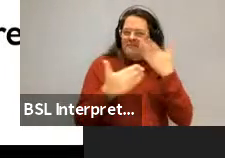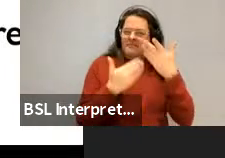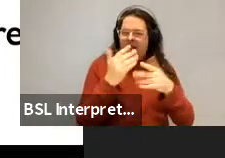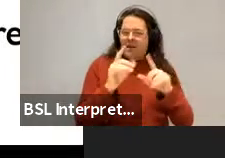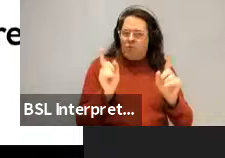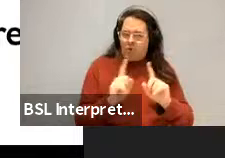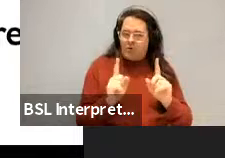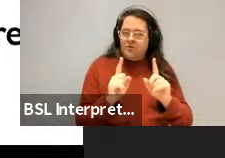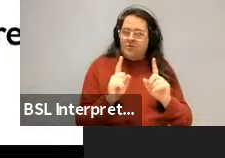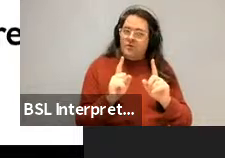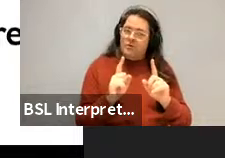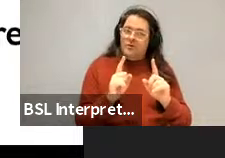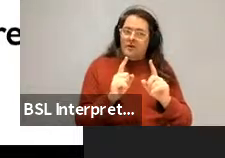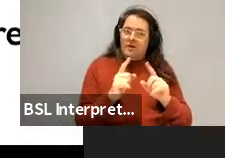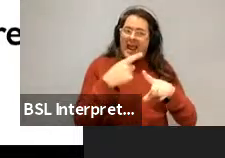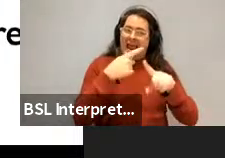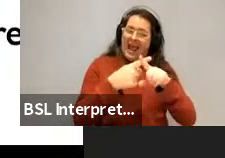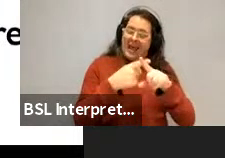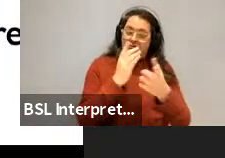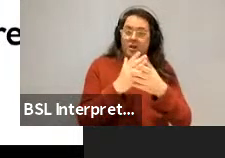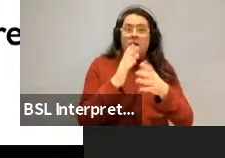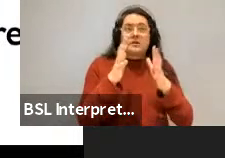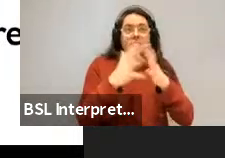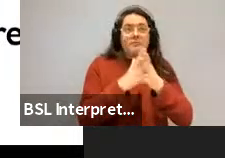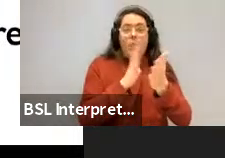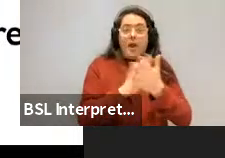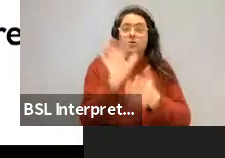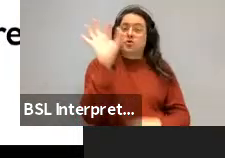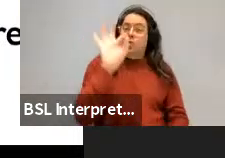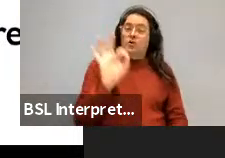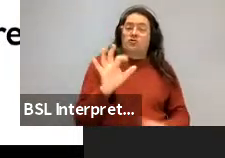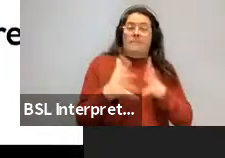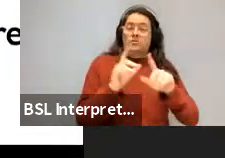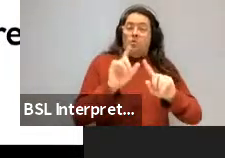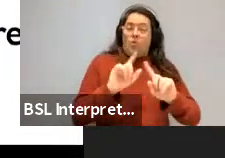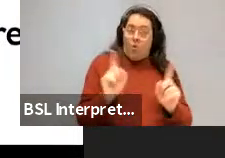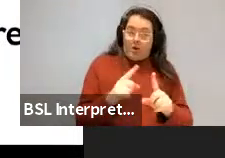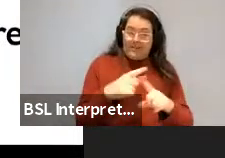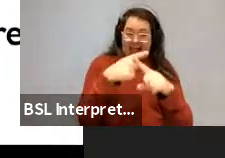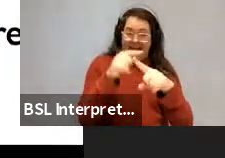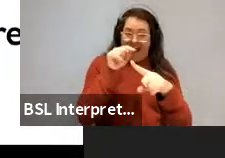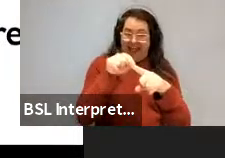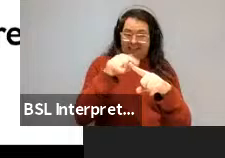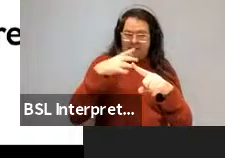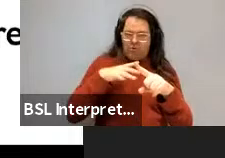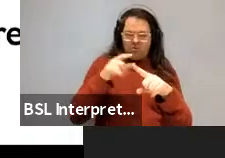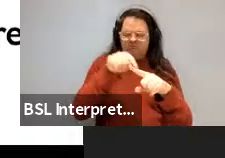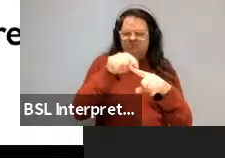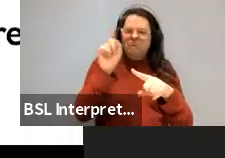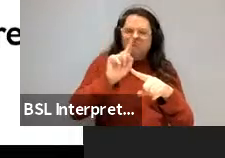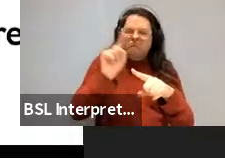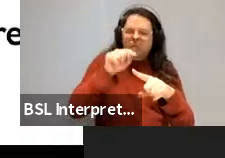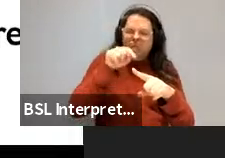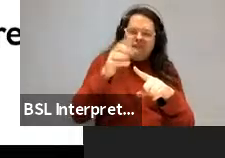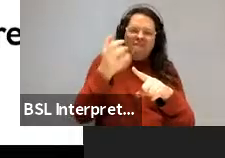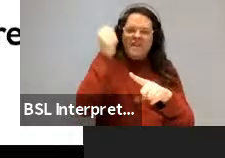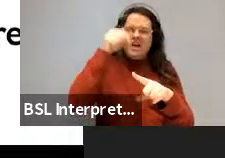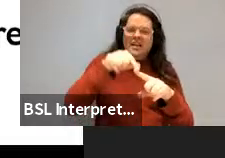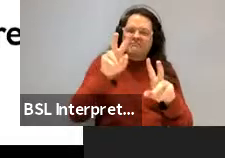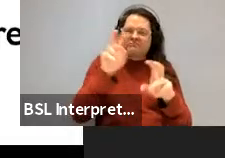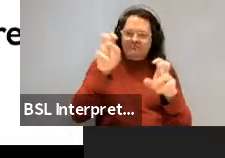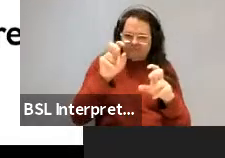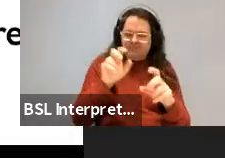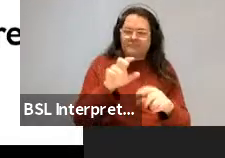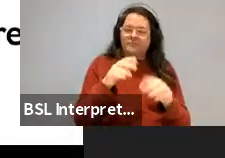the meaning, um, of the WH question means that the, you know, X is what the person wants to find out from the, from her interlocutor.